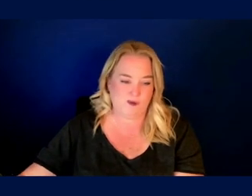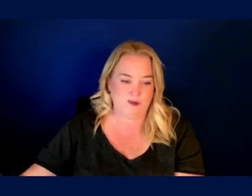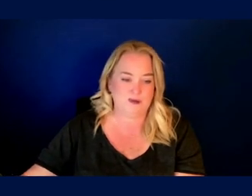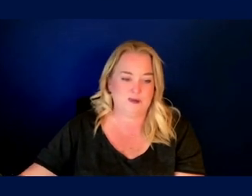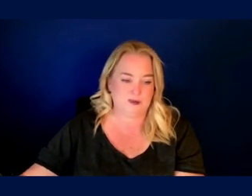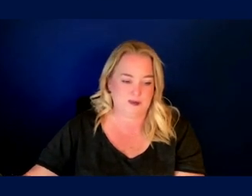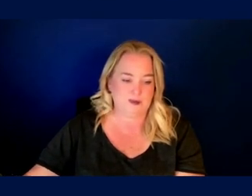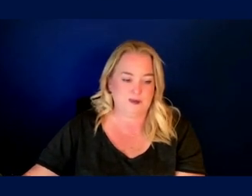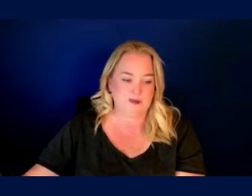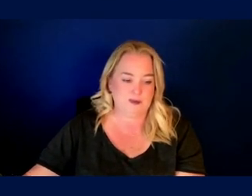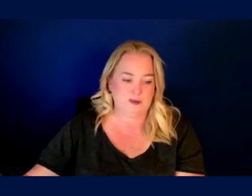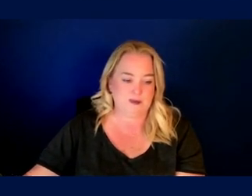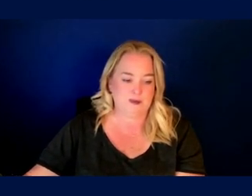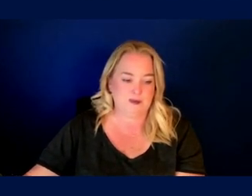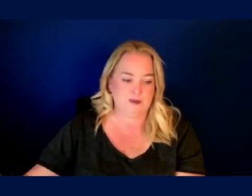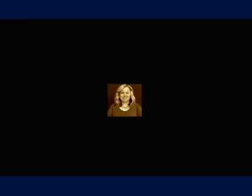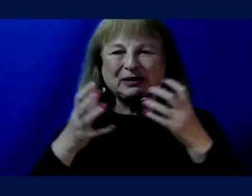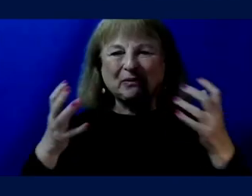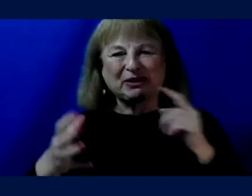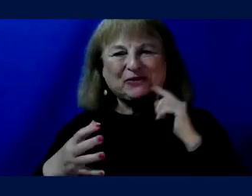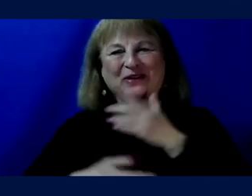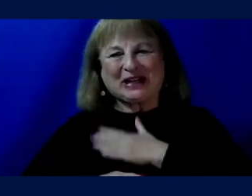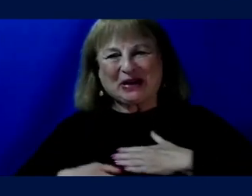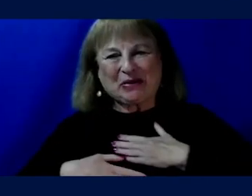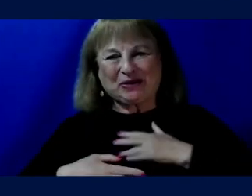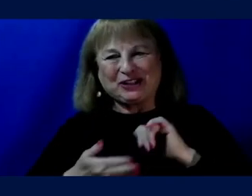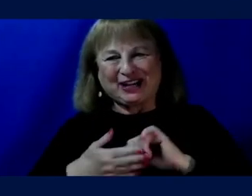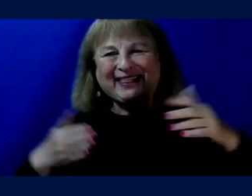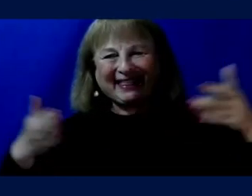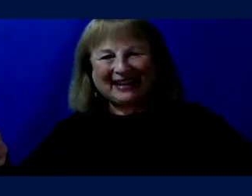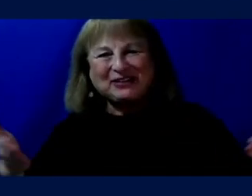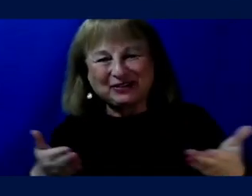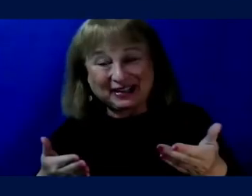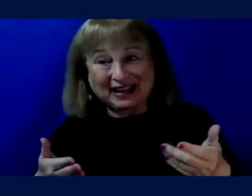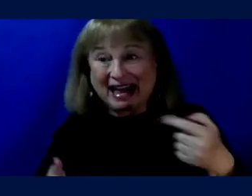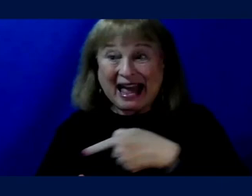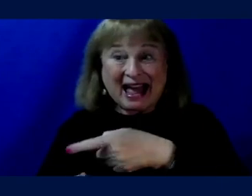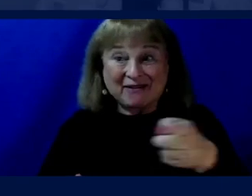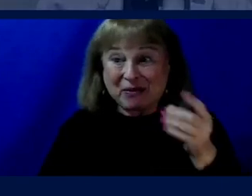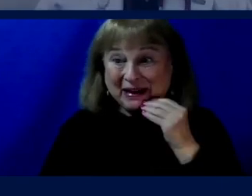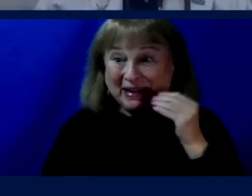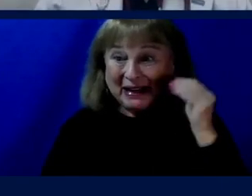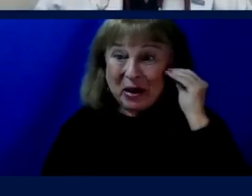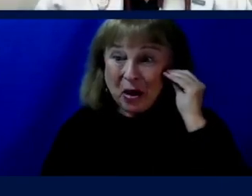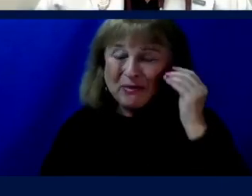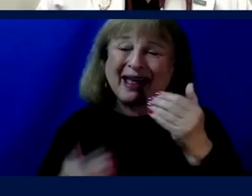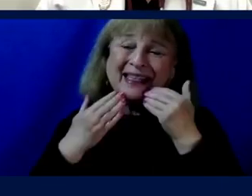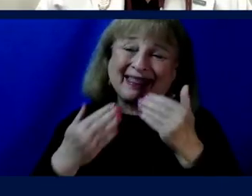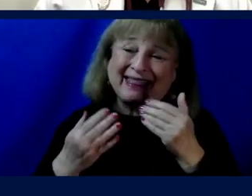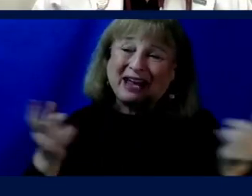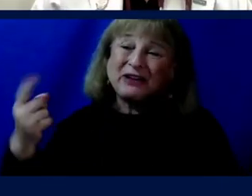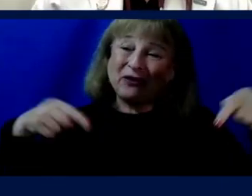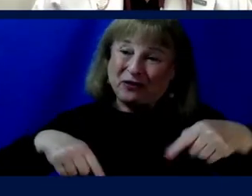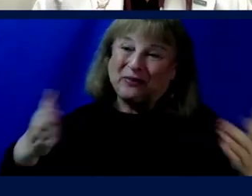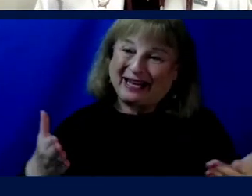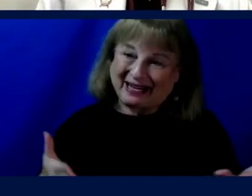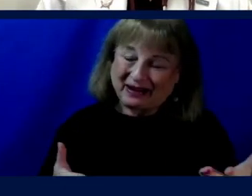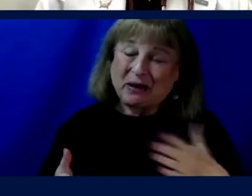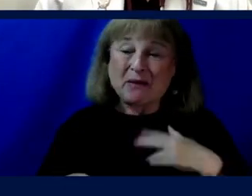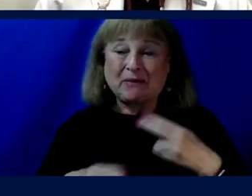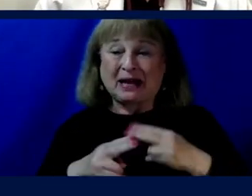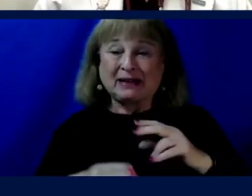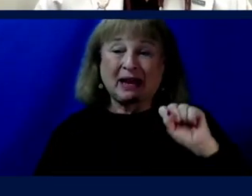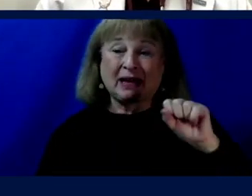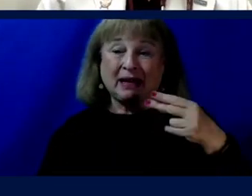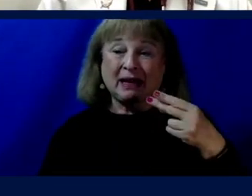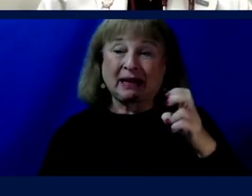Thank you so much, Mark. I really appreciate that introduction. And everybody at home, thank you for being here. My name is